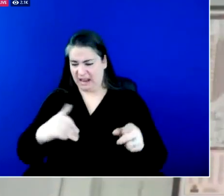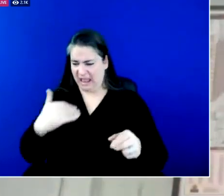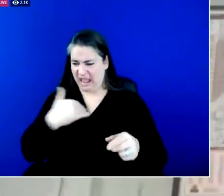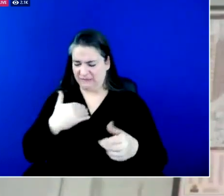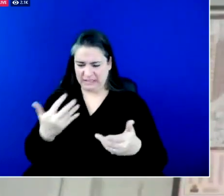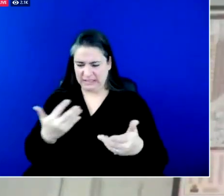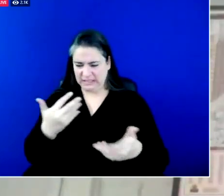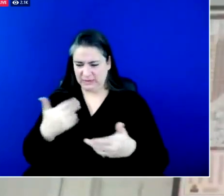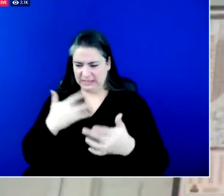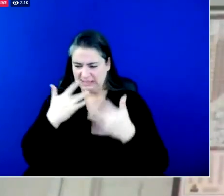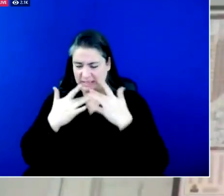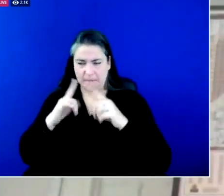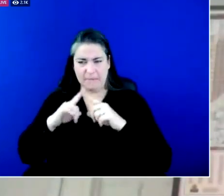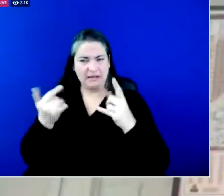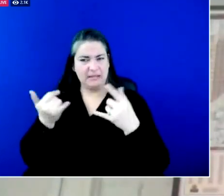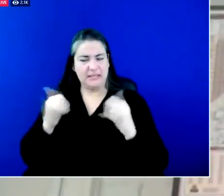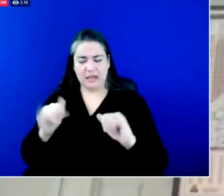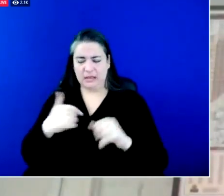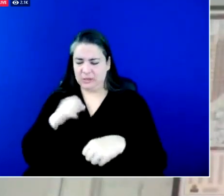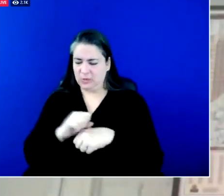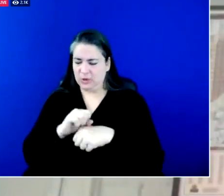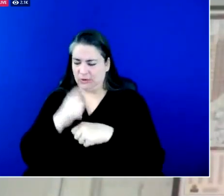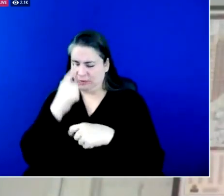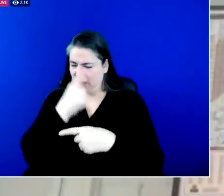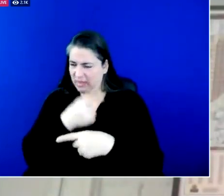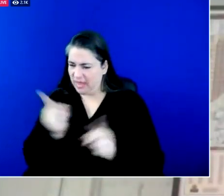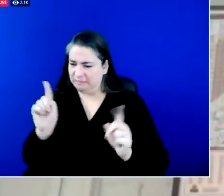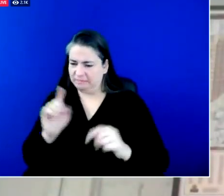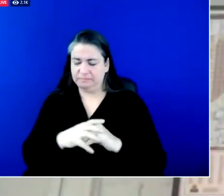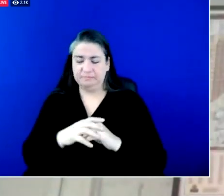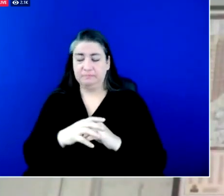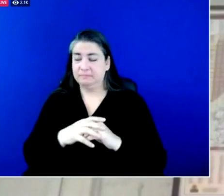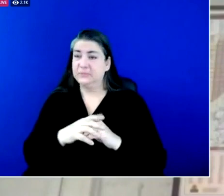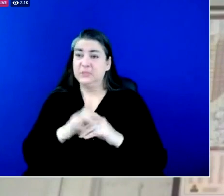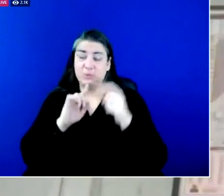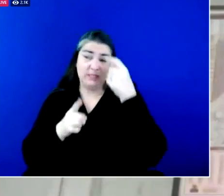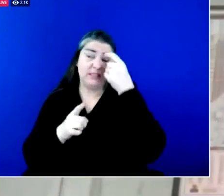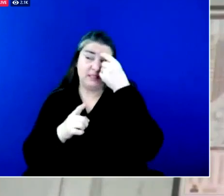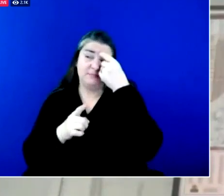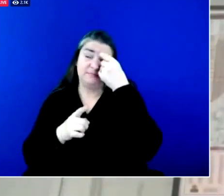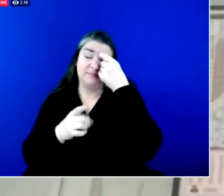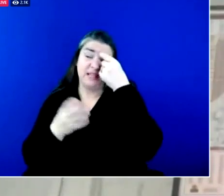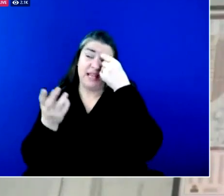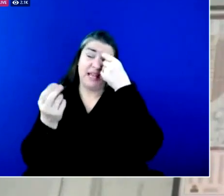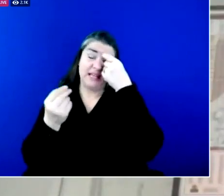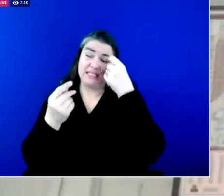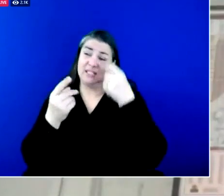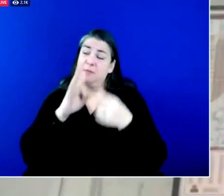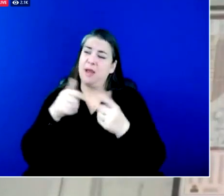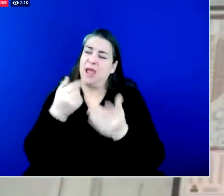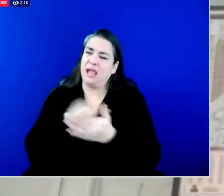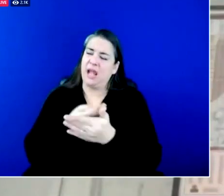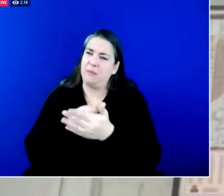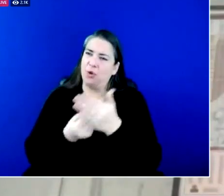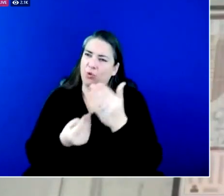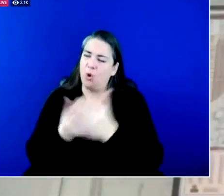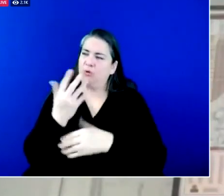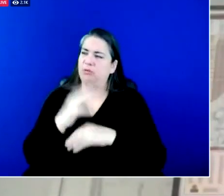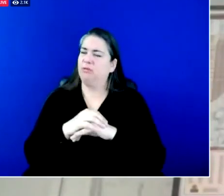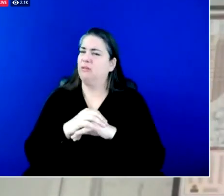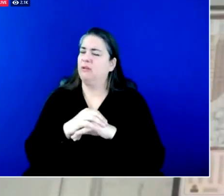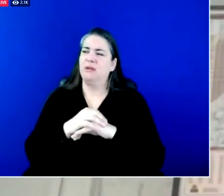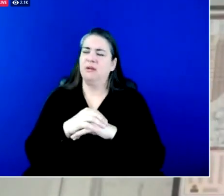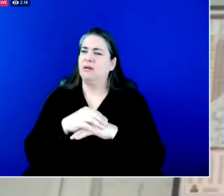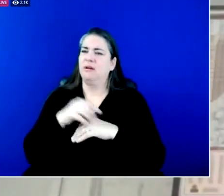our citizens but it's about commerce as well at the end of the day it's about economic growth and prosperity having an infrastructure